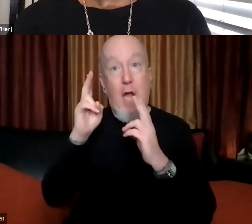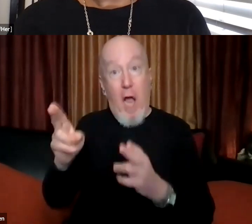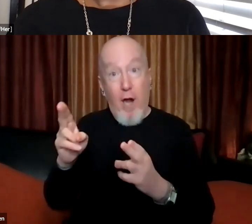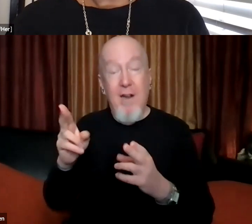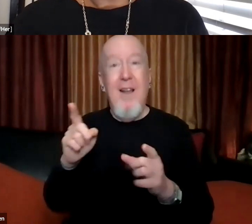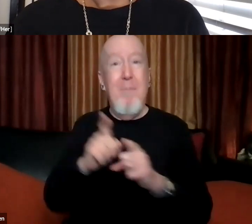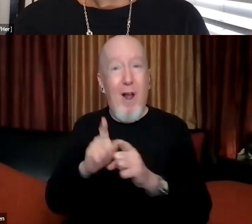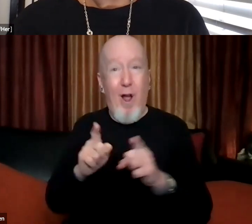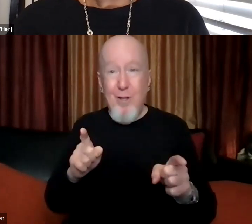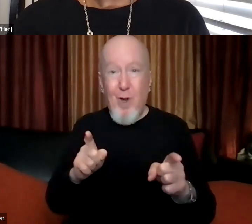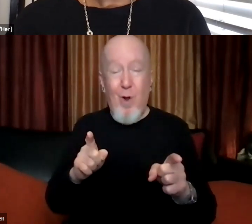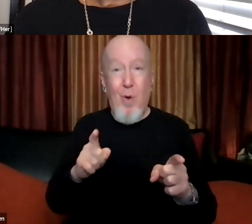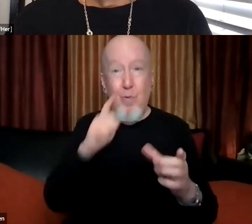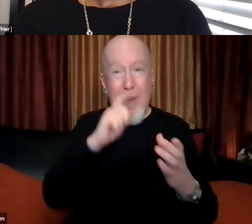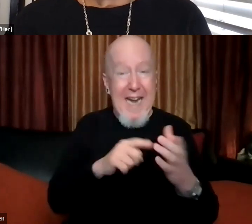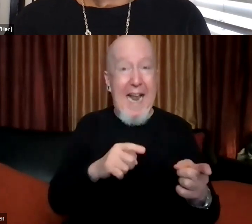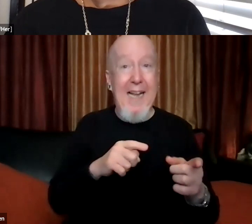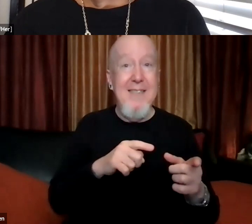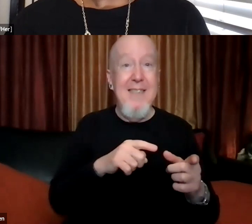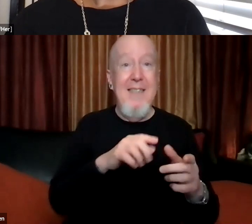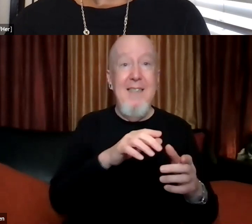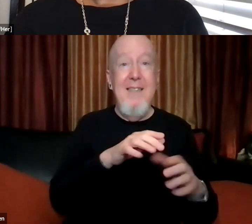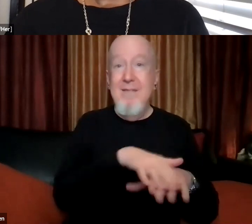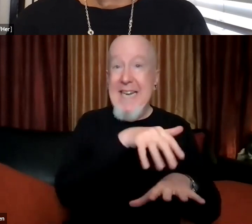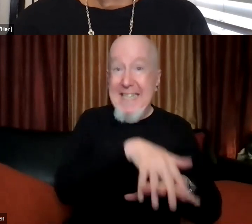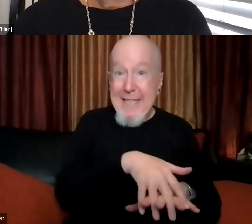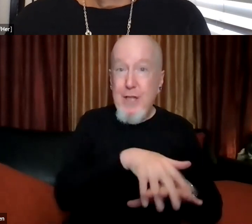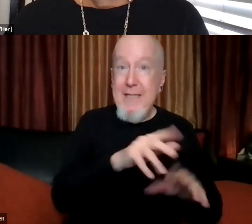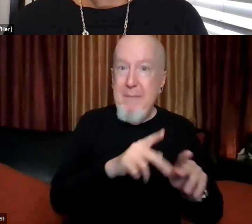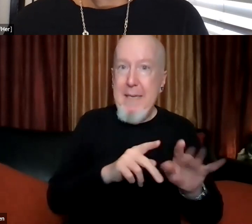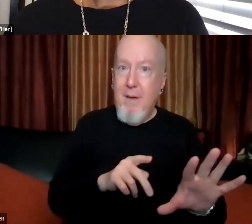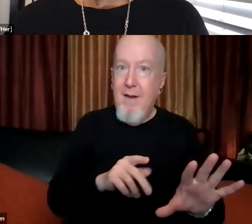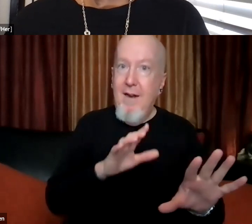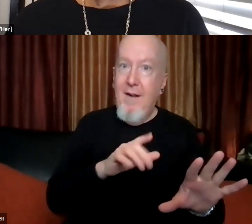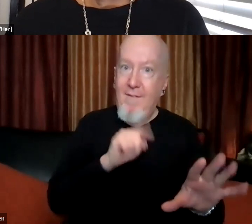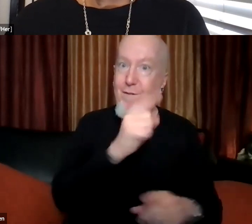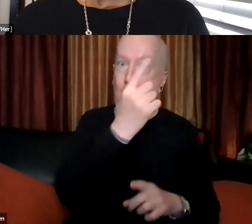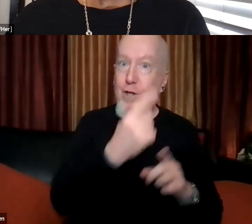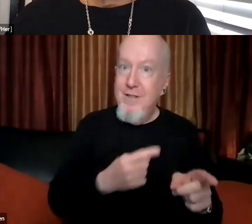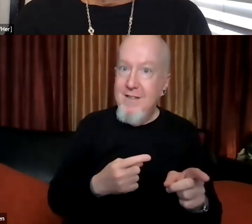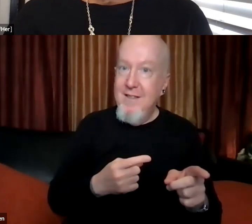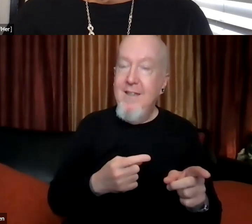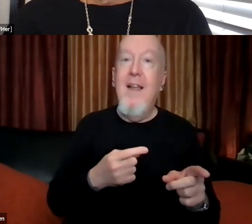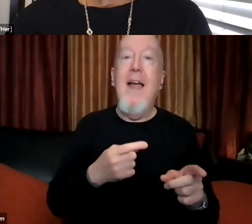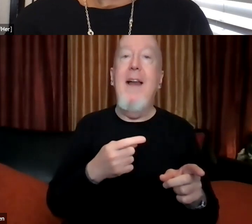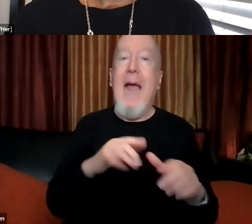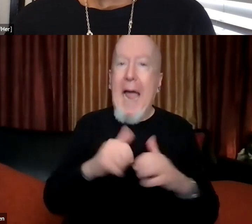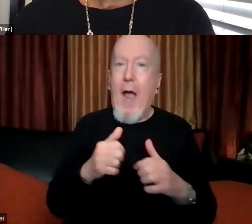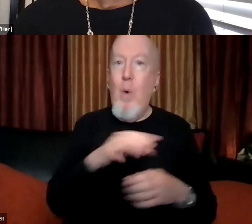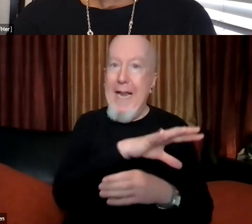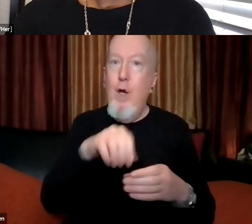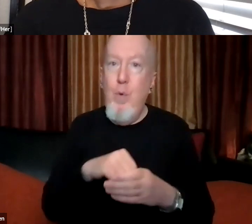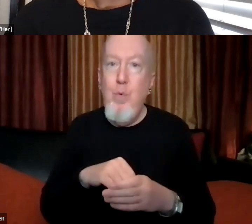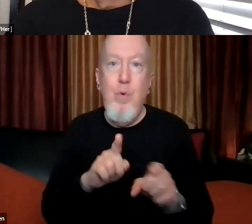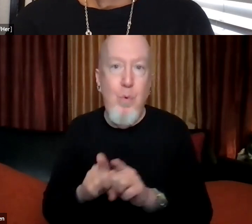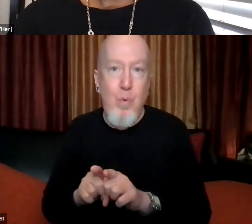there were people indigenous to the land and how you can incorporate that into it as well. Because, you know, one